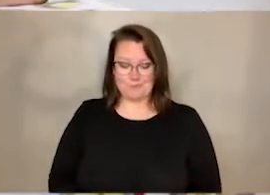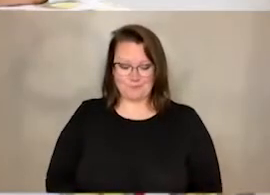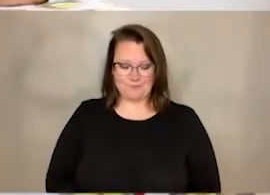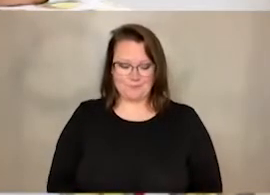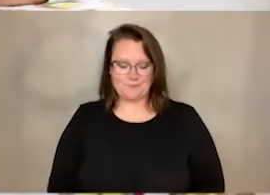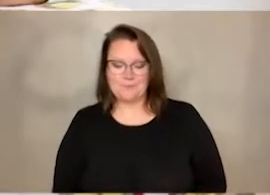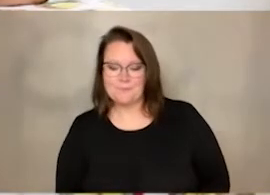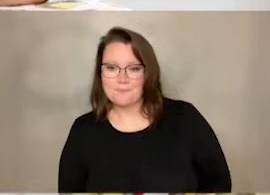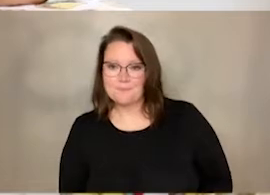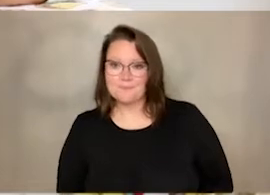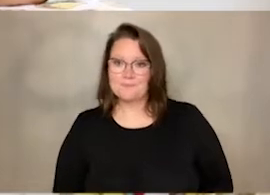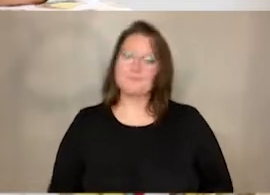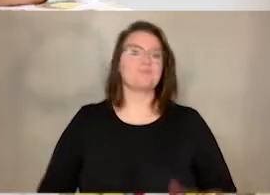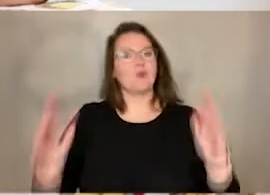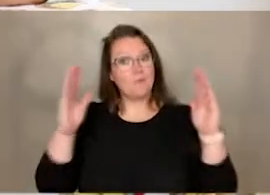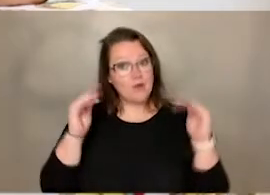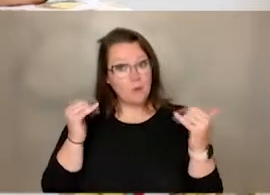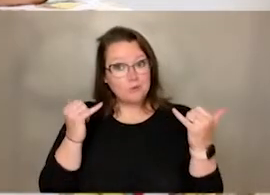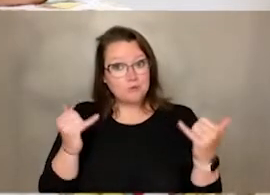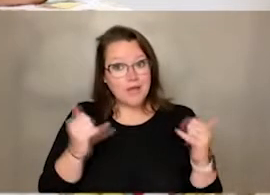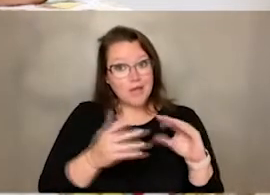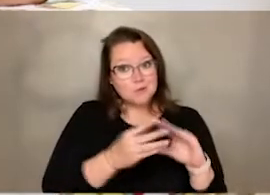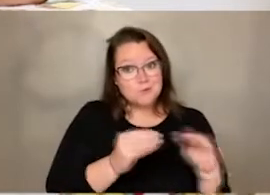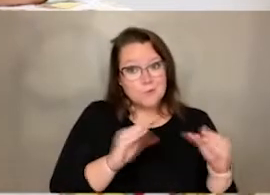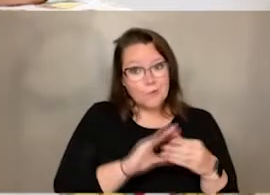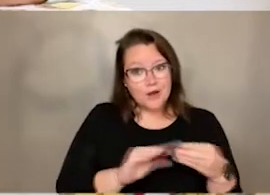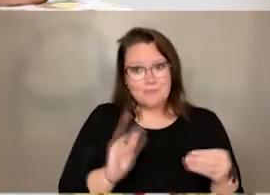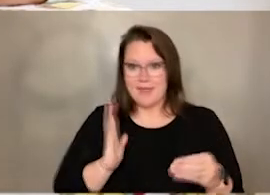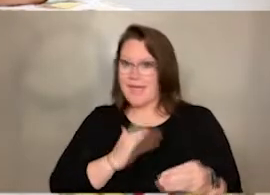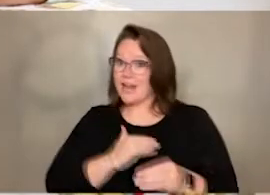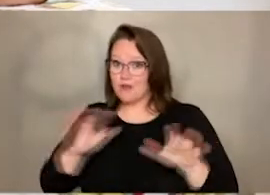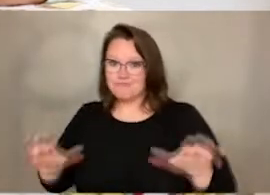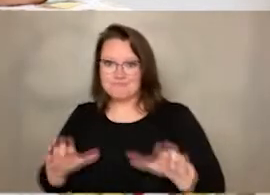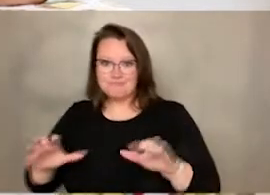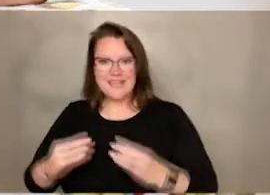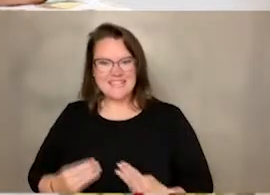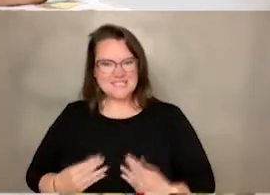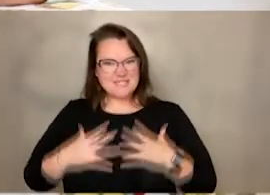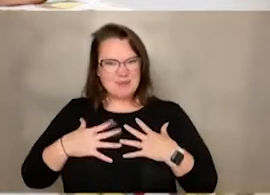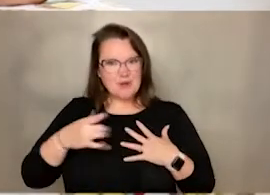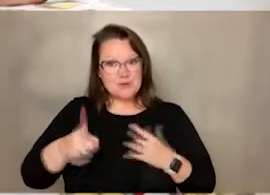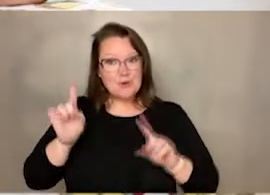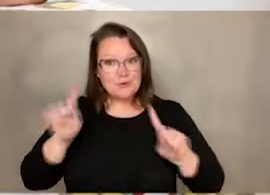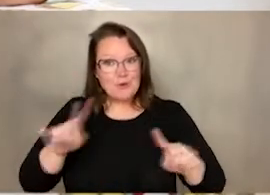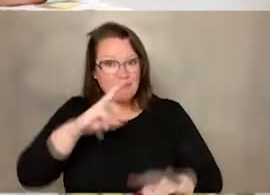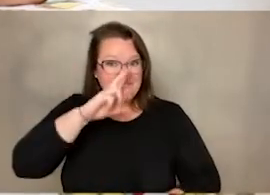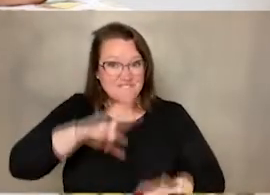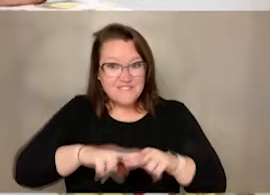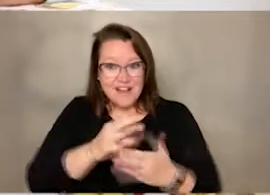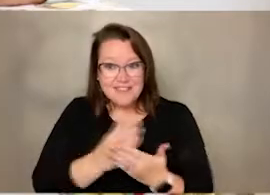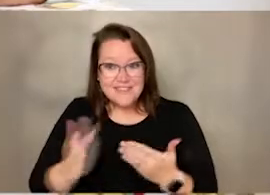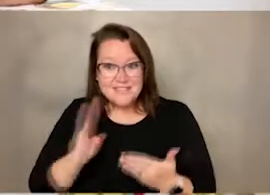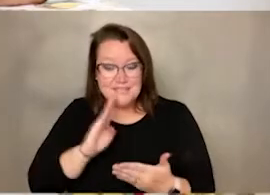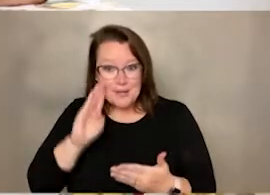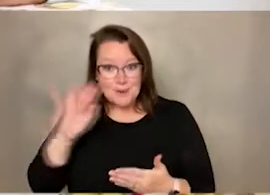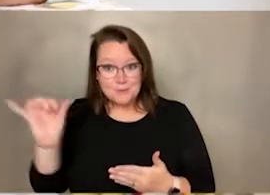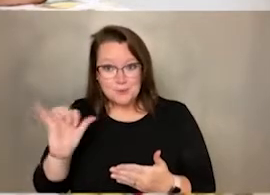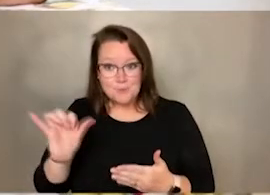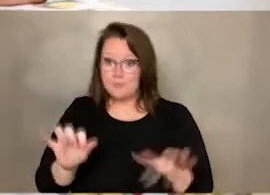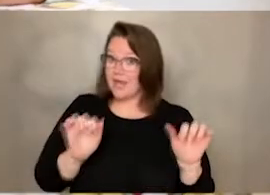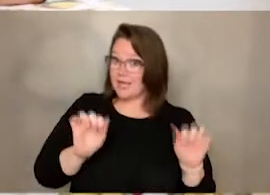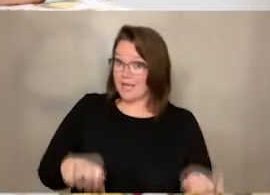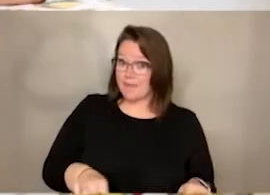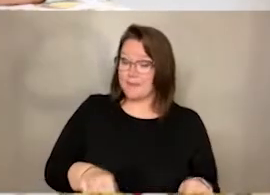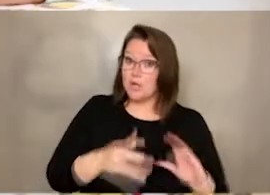We hope today's story and our activities inspired you to go and do some fun things at home as well. And that can be a story